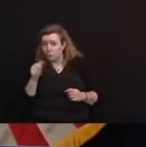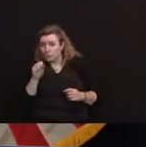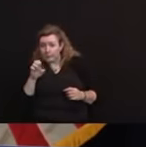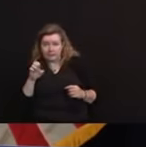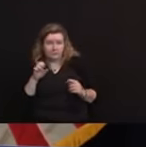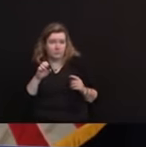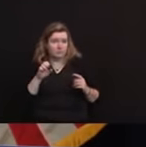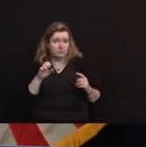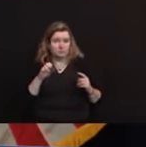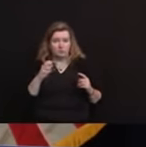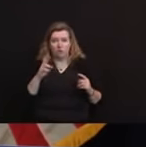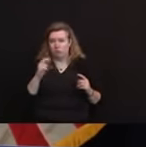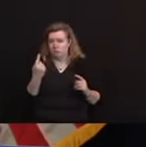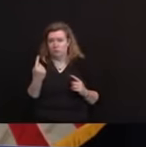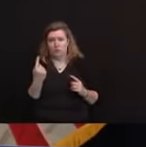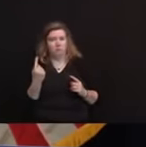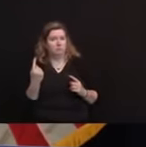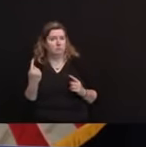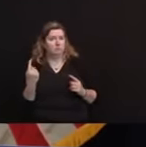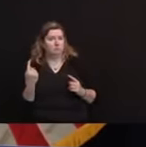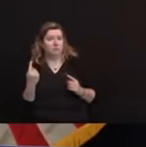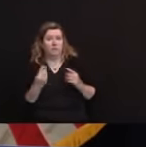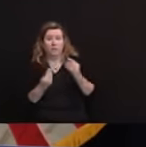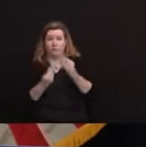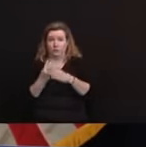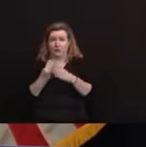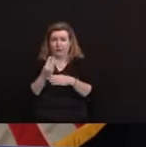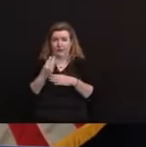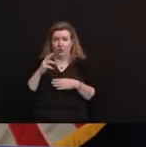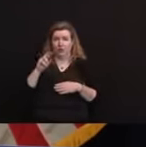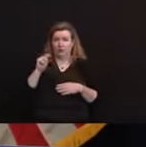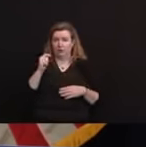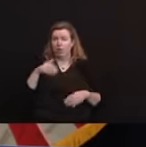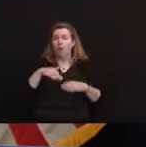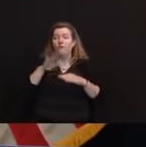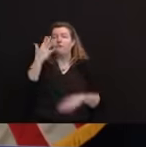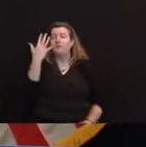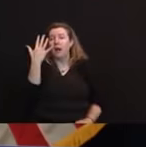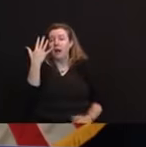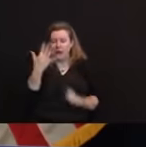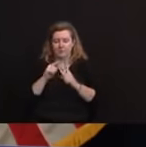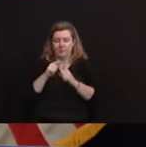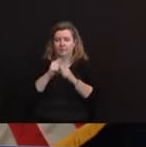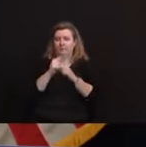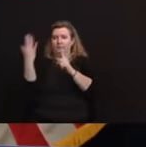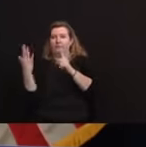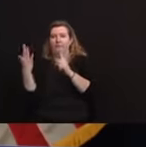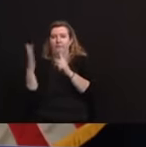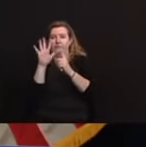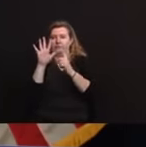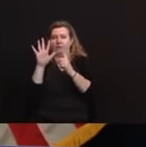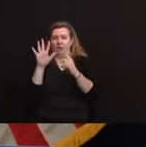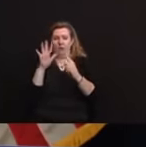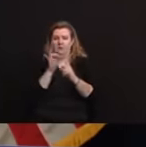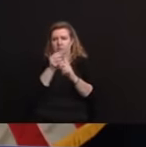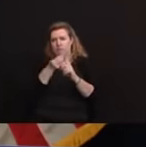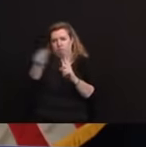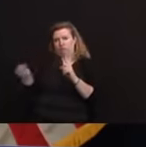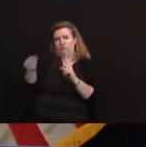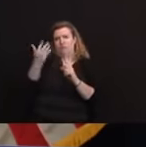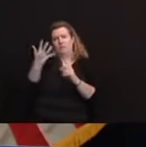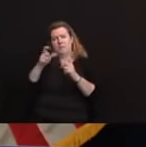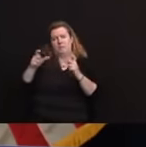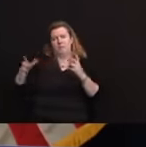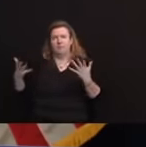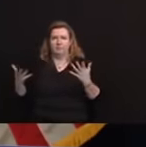is going to be one. In the spring, we hit an RT above five, because, again, we're going up extremely fast. The fact that our RT has been